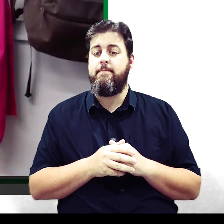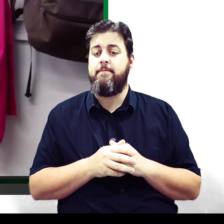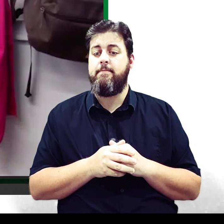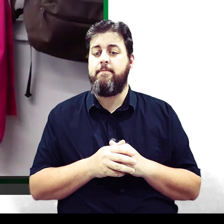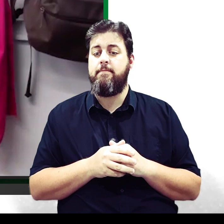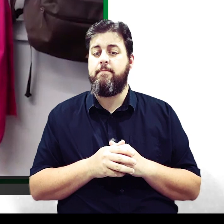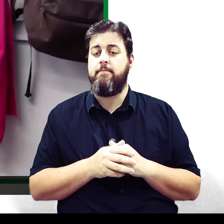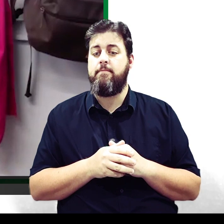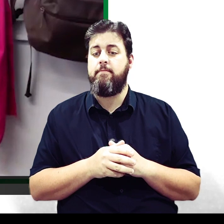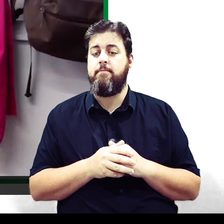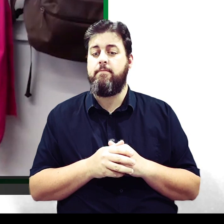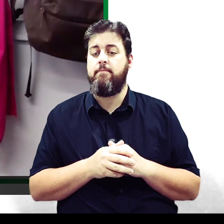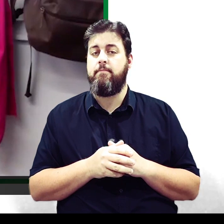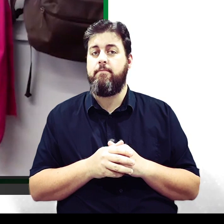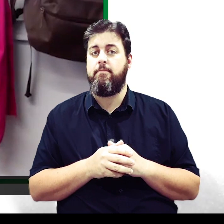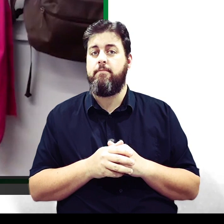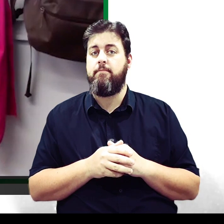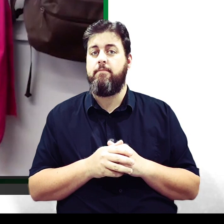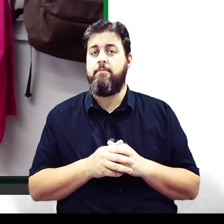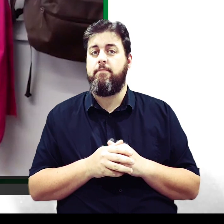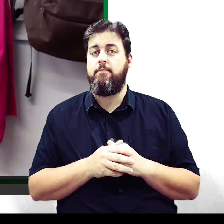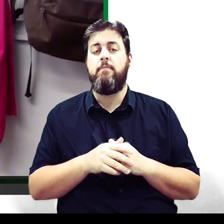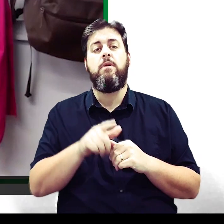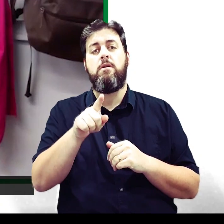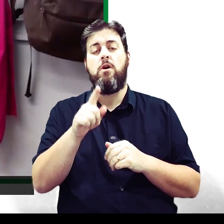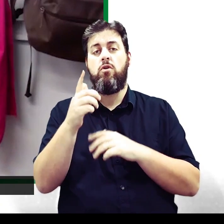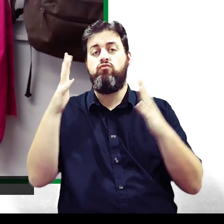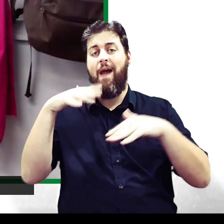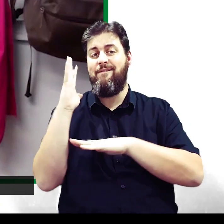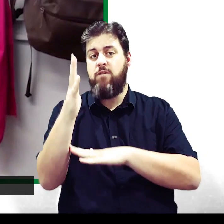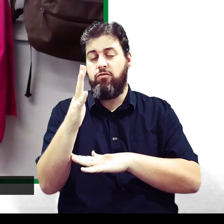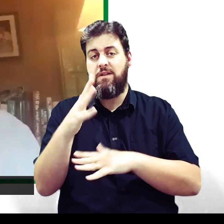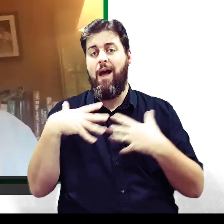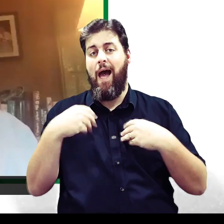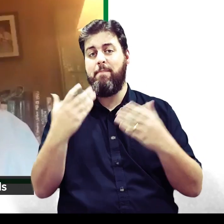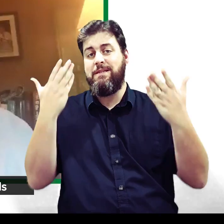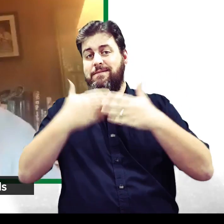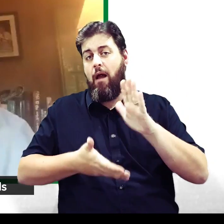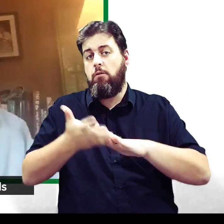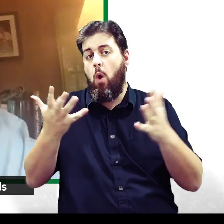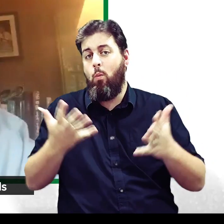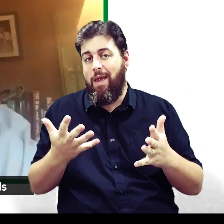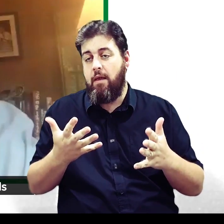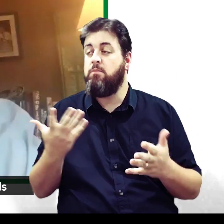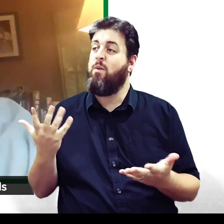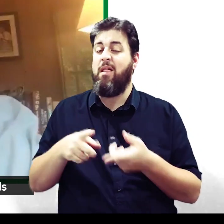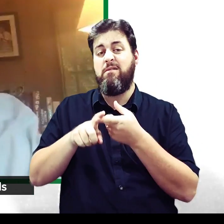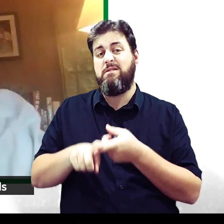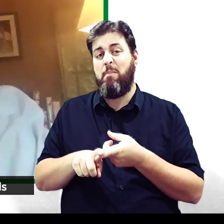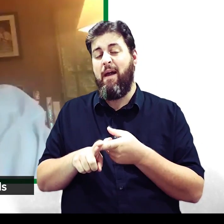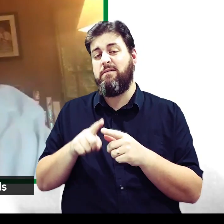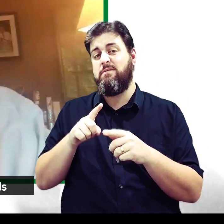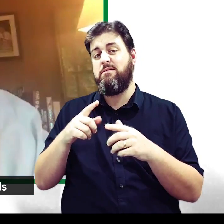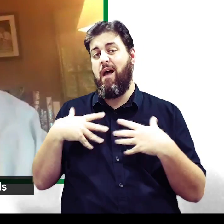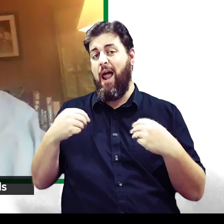Where in the rainforest animals go at night? Well it depends on the animals because